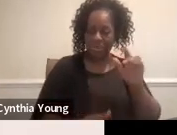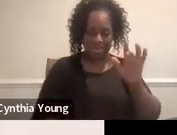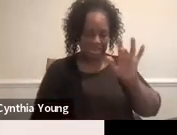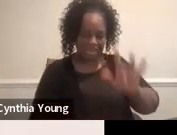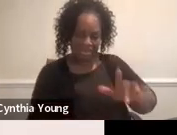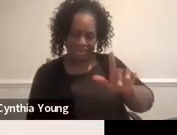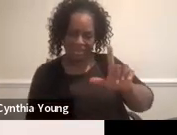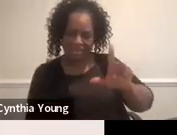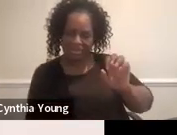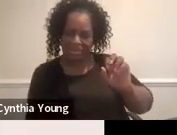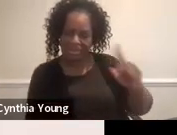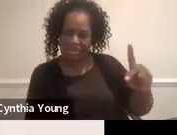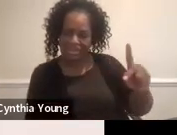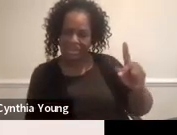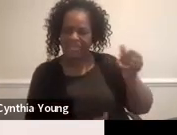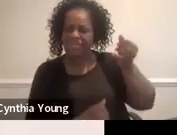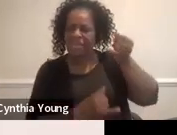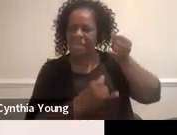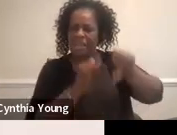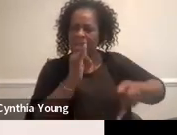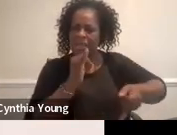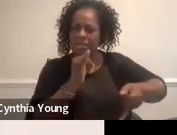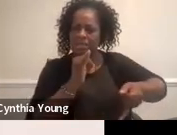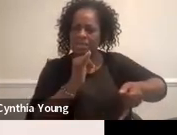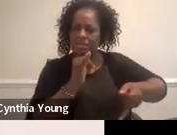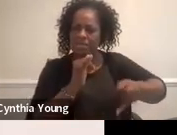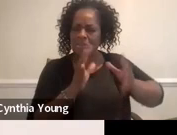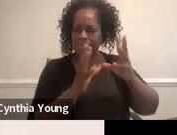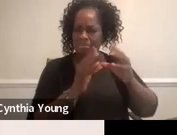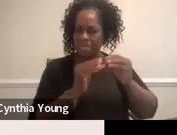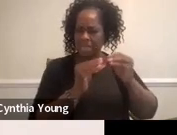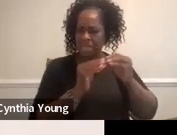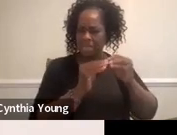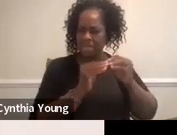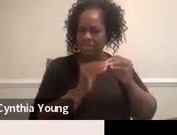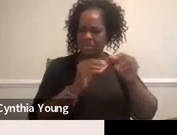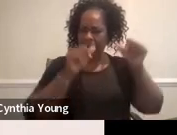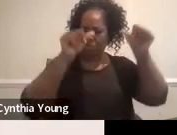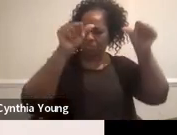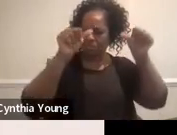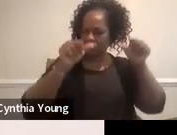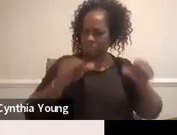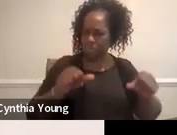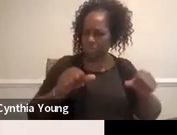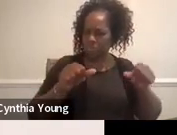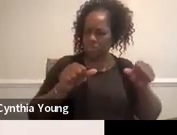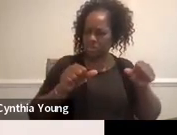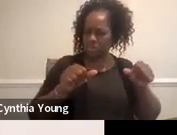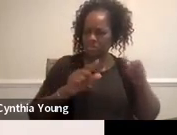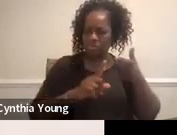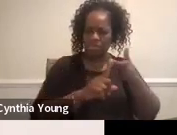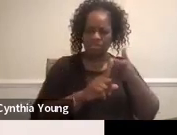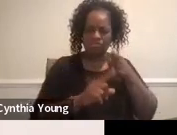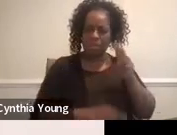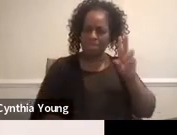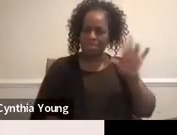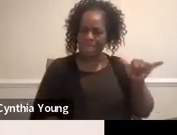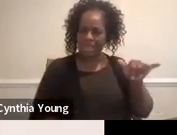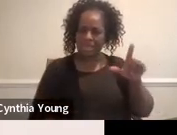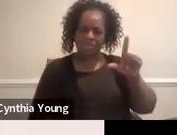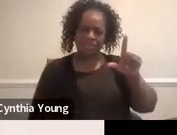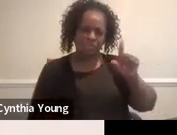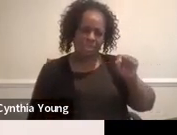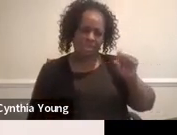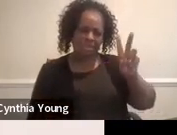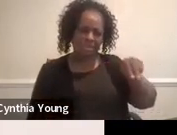um, the last meeting that was posted there was from May of 2022.